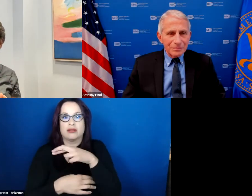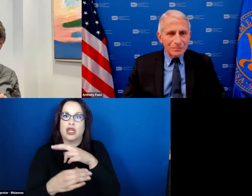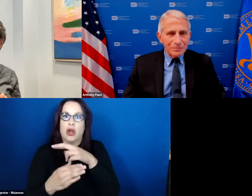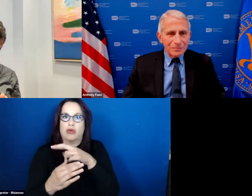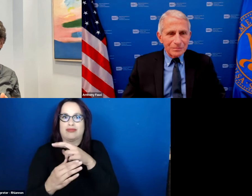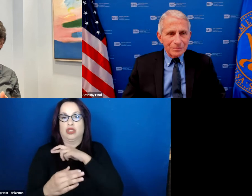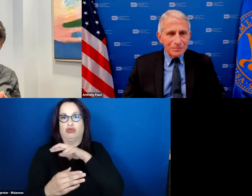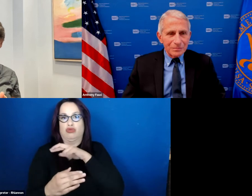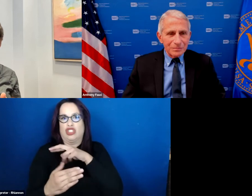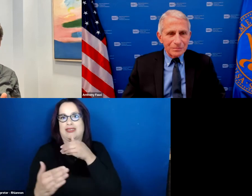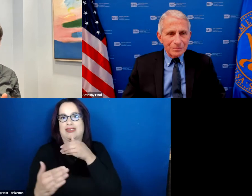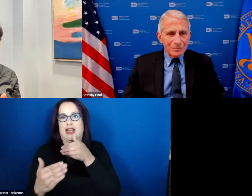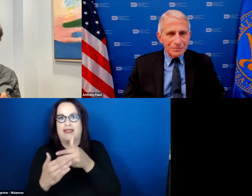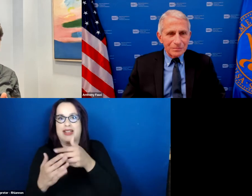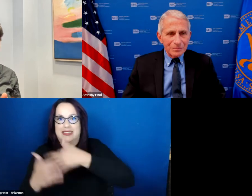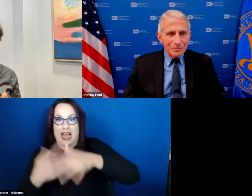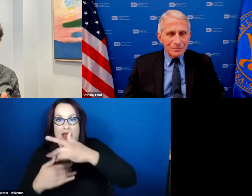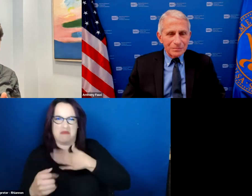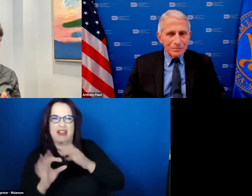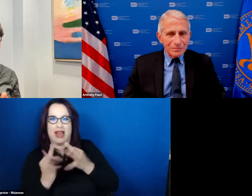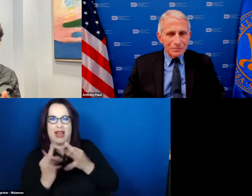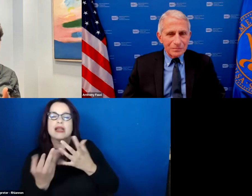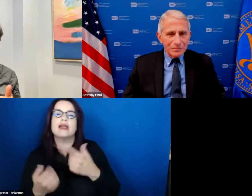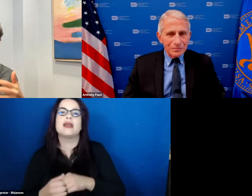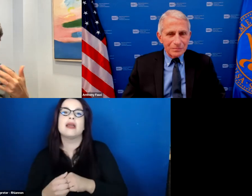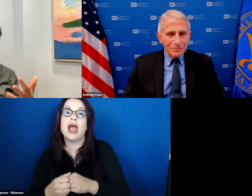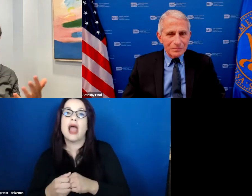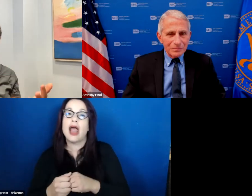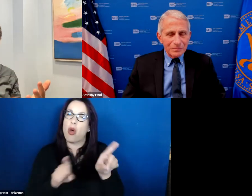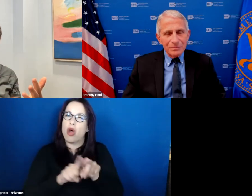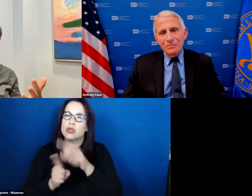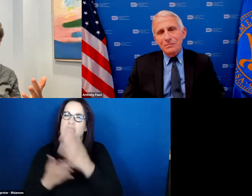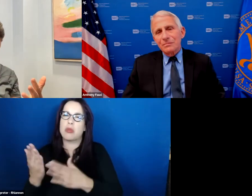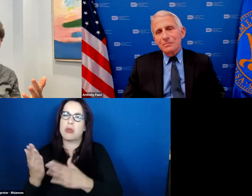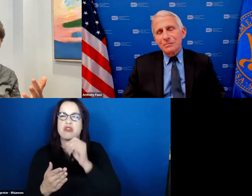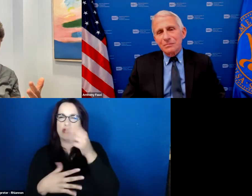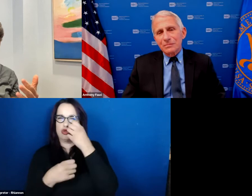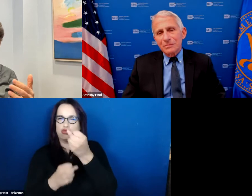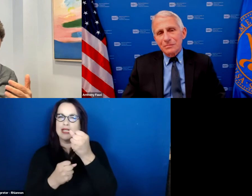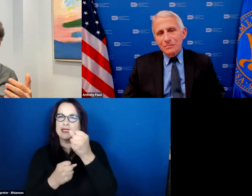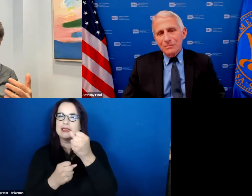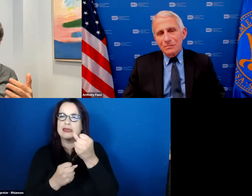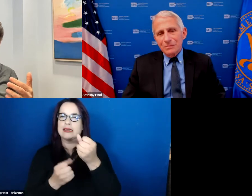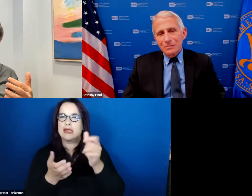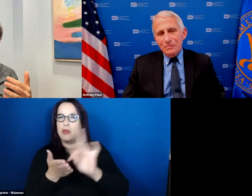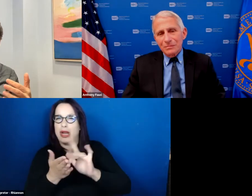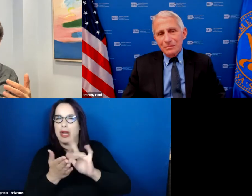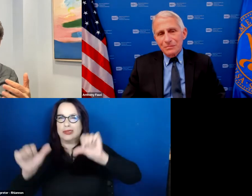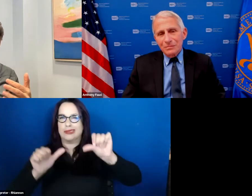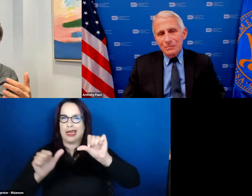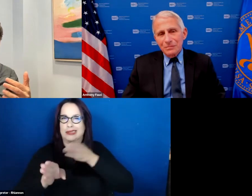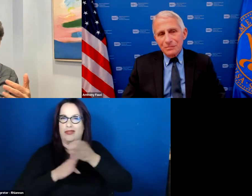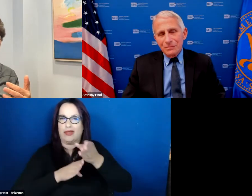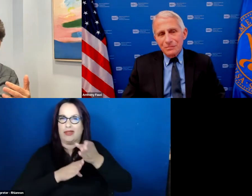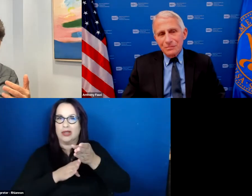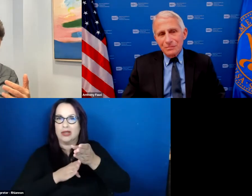and I realized that science isn't wasn't really the answer that I could say here's what Dr. Fauci